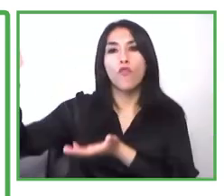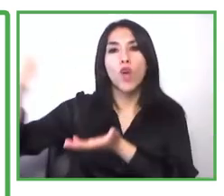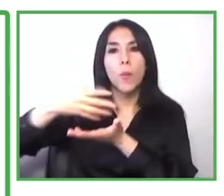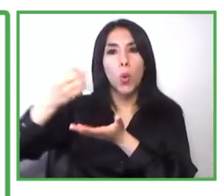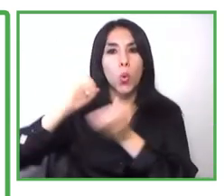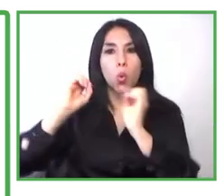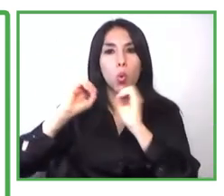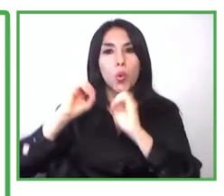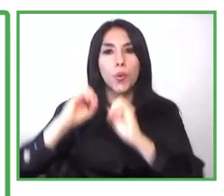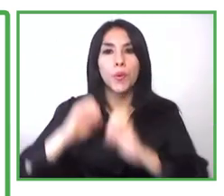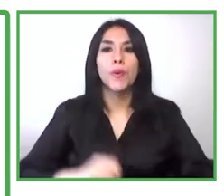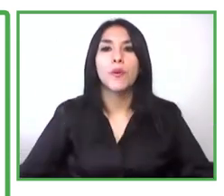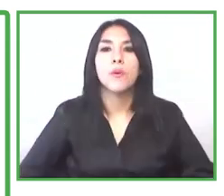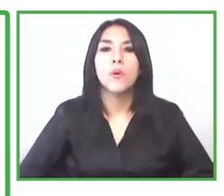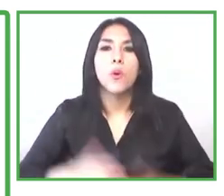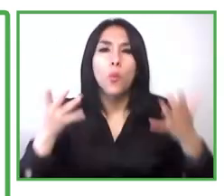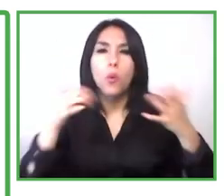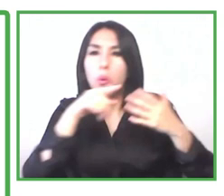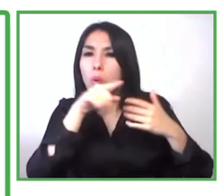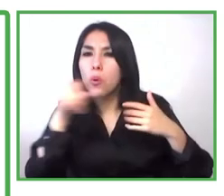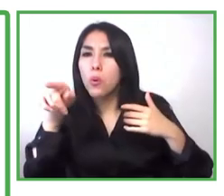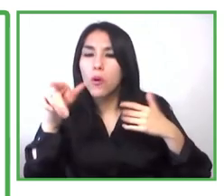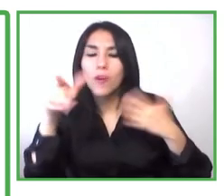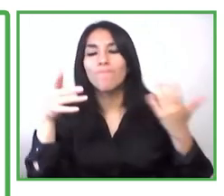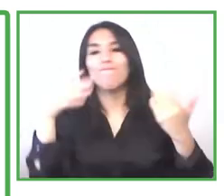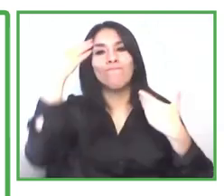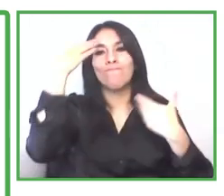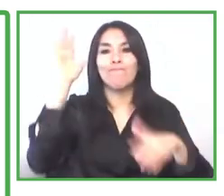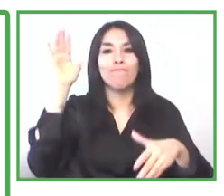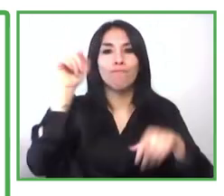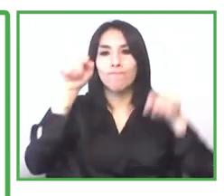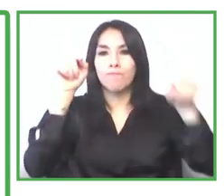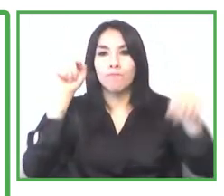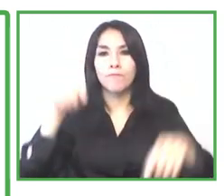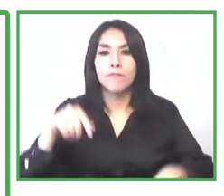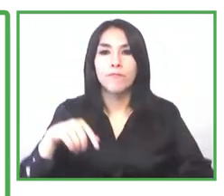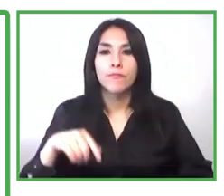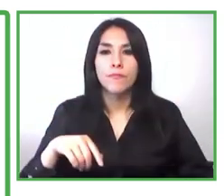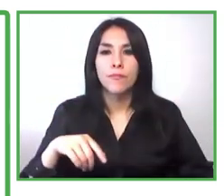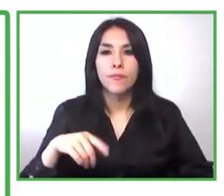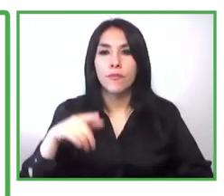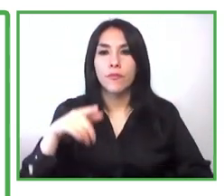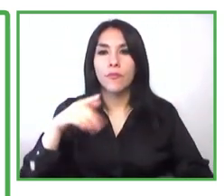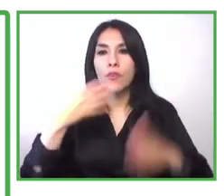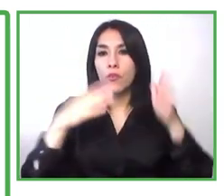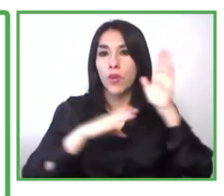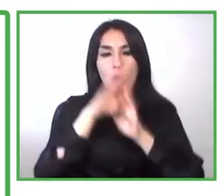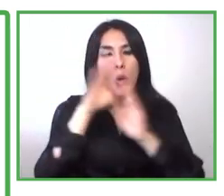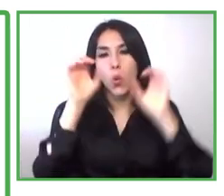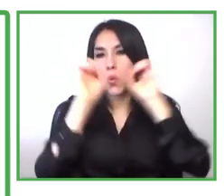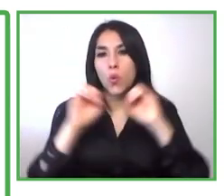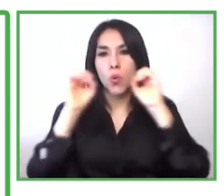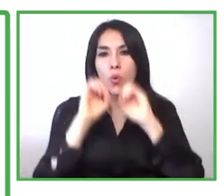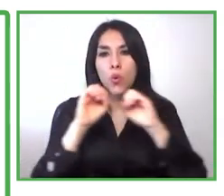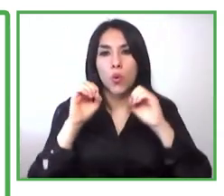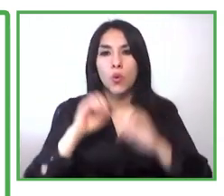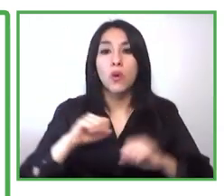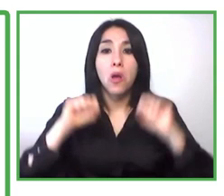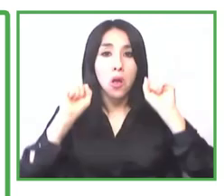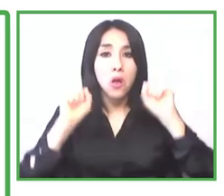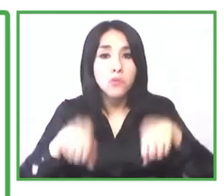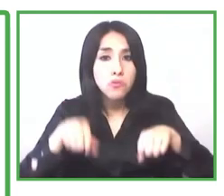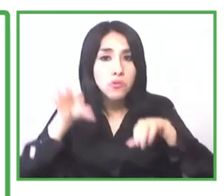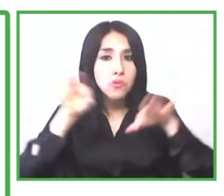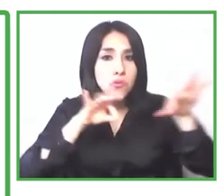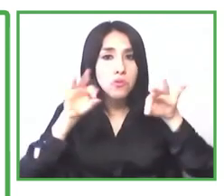their main technical challenges and weaknesses so that we can organize that for them and have an